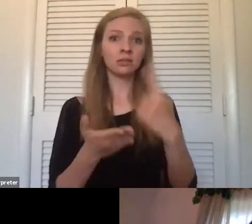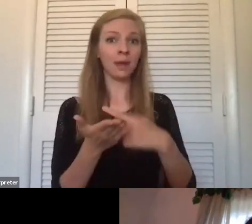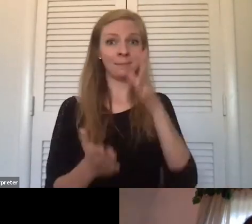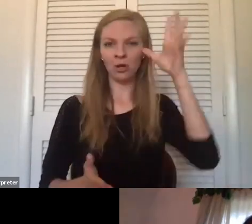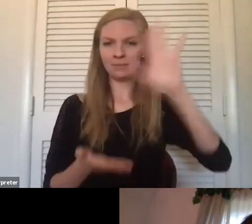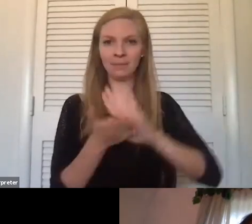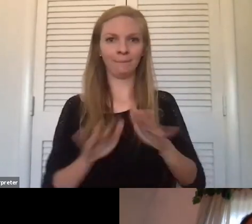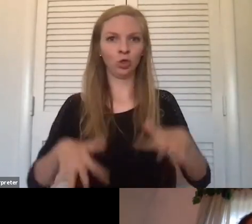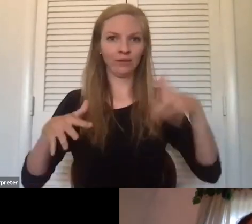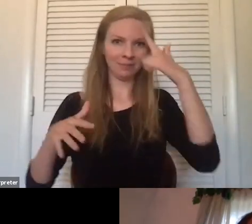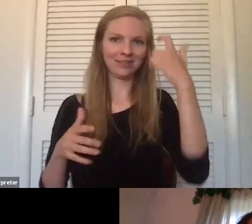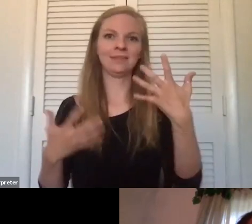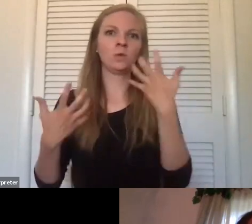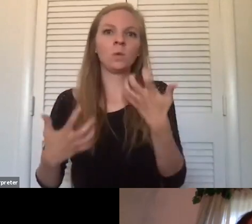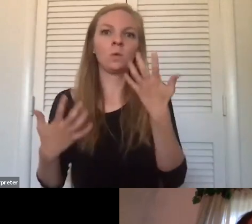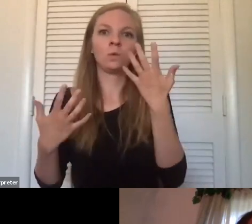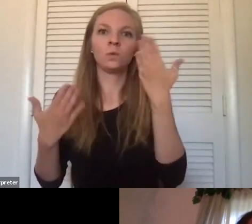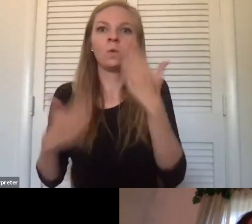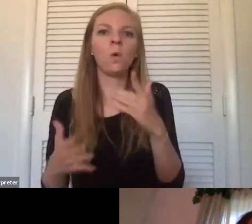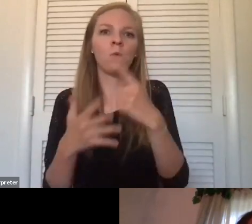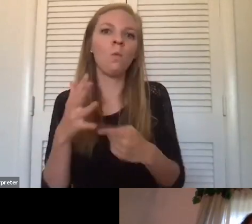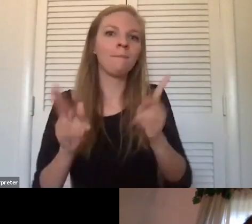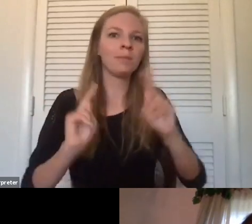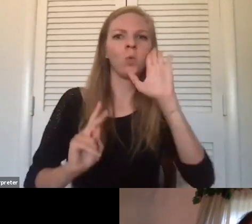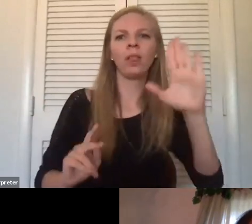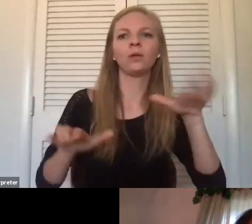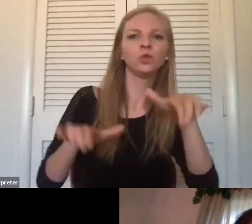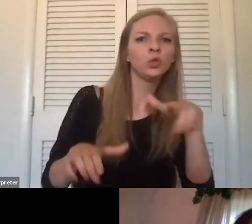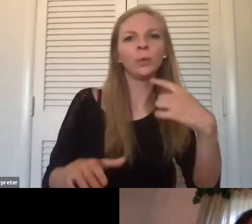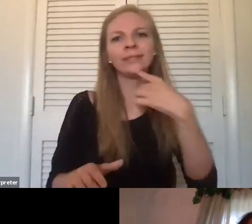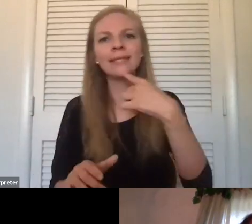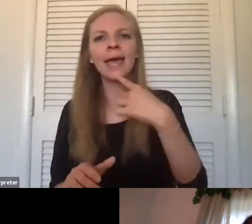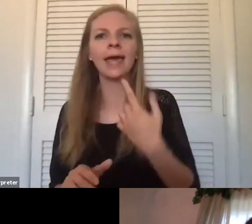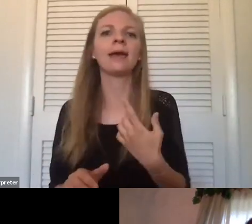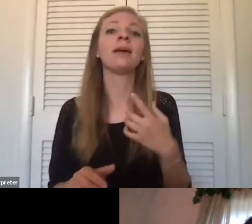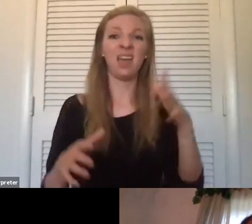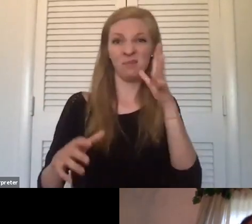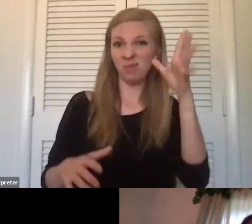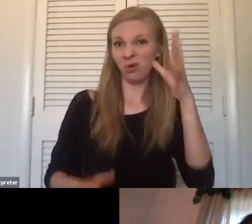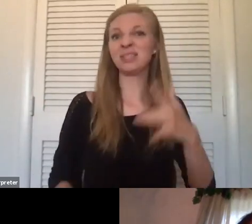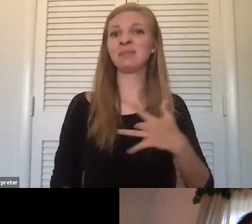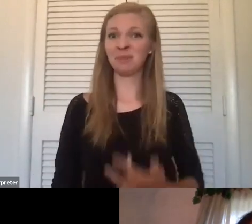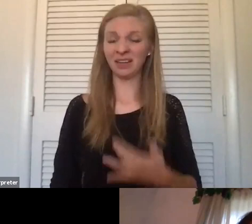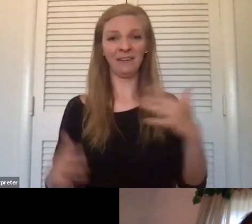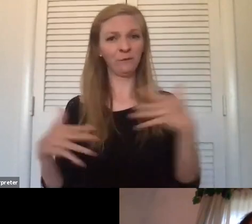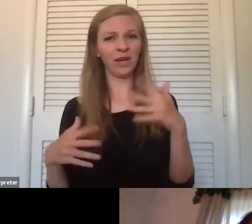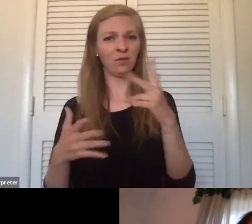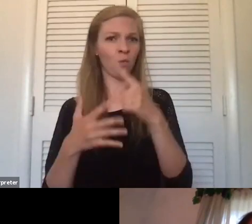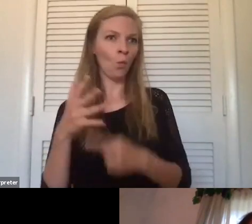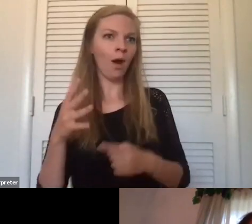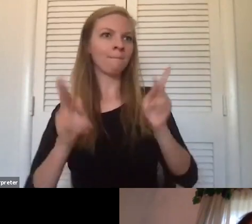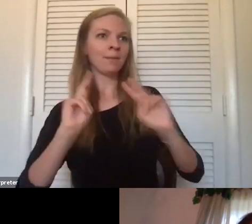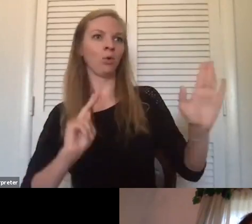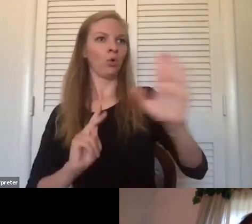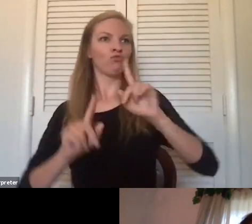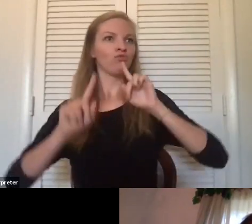people are going to do and say. And they're just like any parent afraid of what other people's reactions are going to be. And the little girl